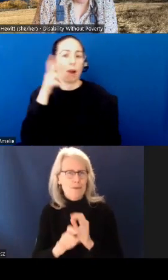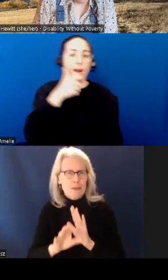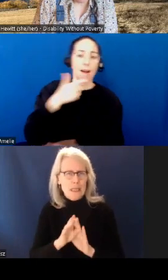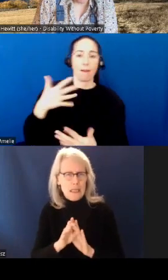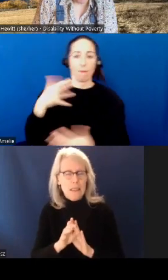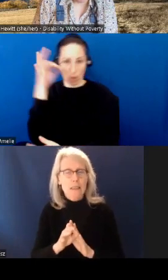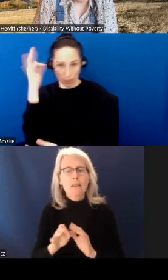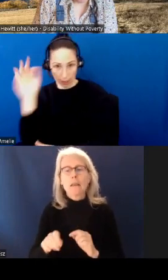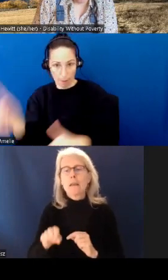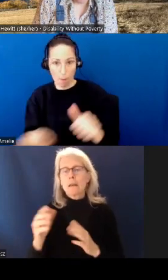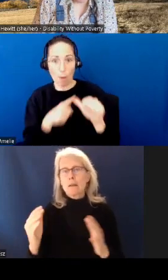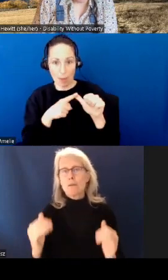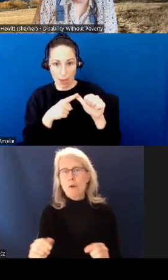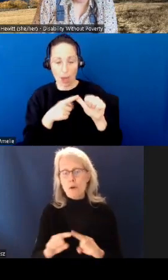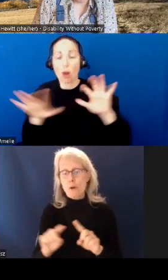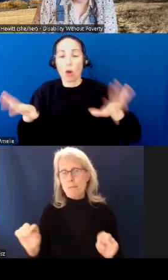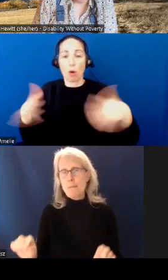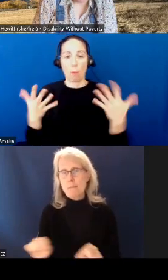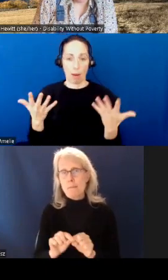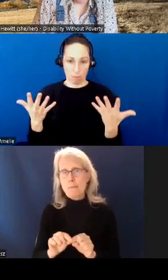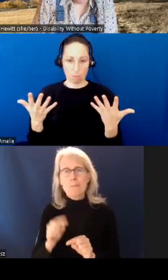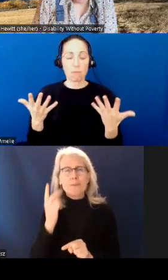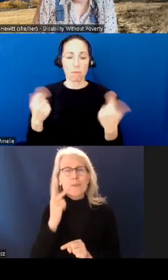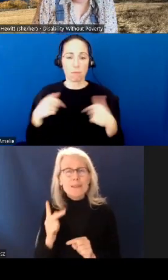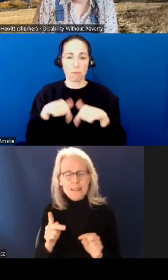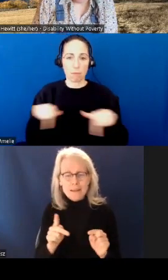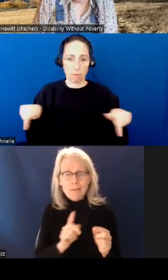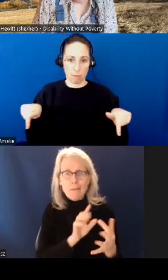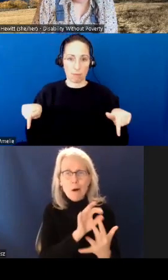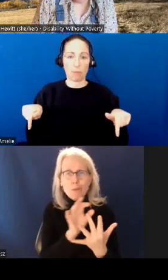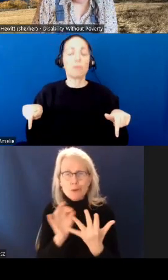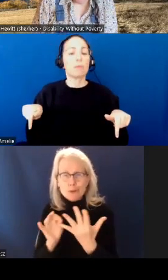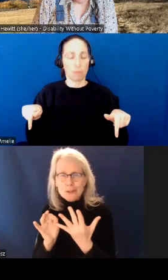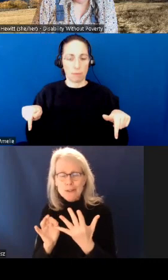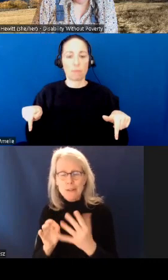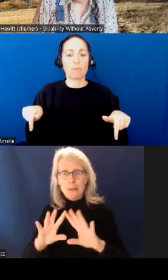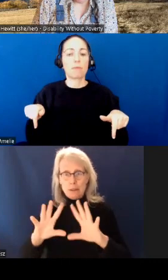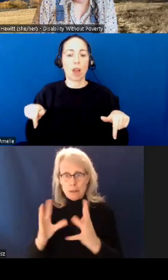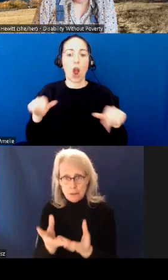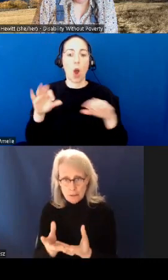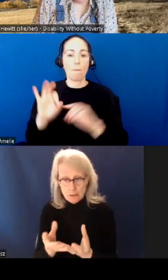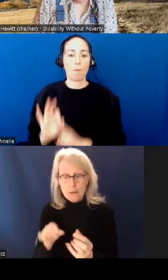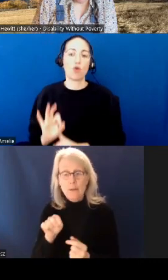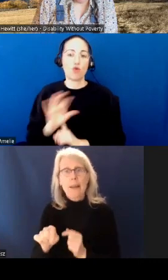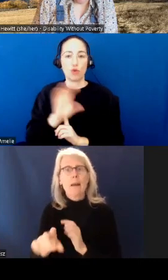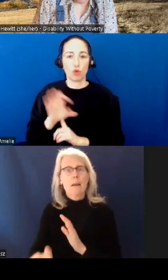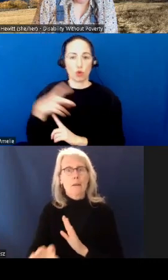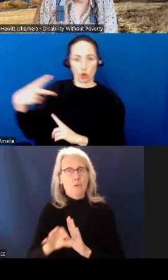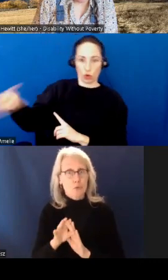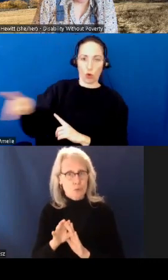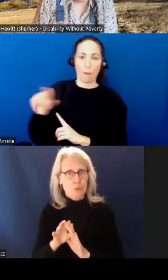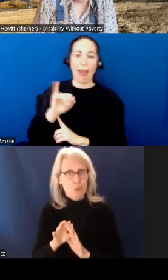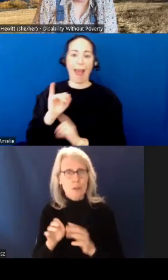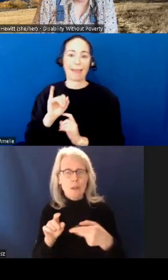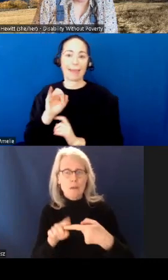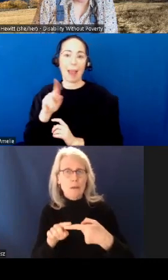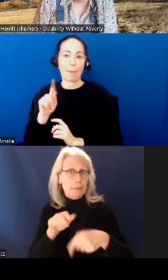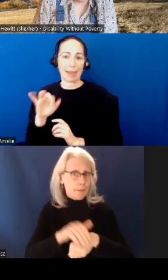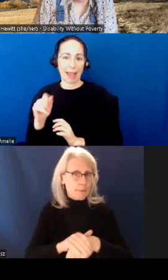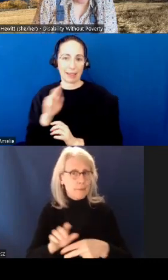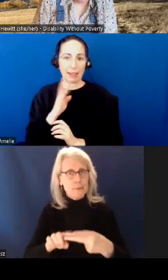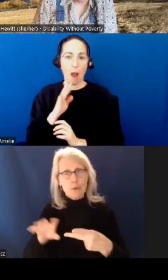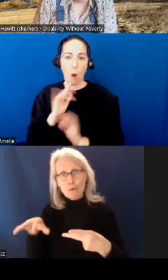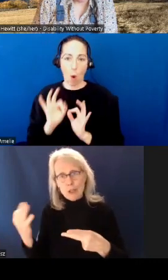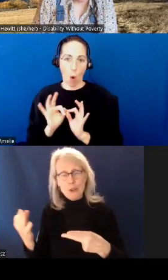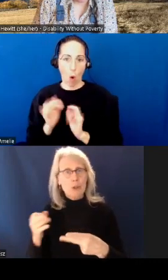the interpretation option on your Zoom menu. Once you select this option, you will not need to change language